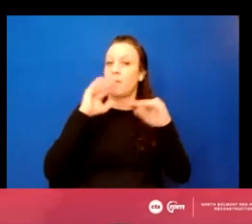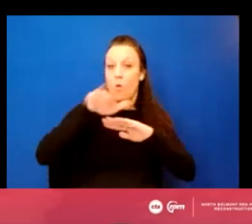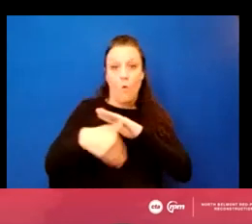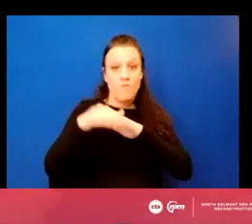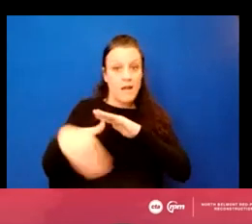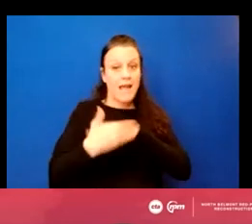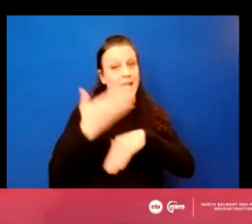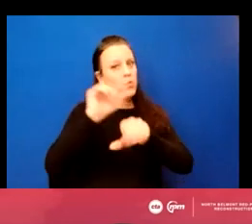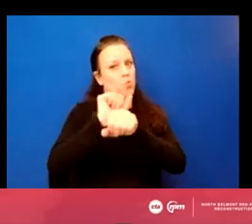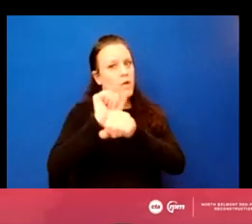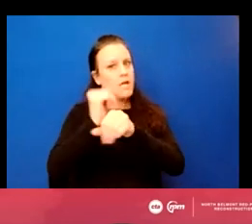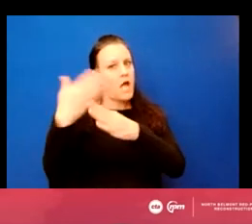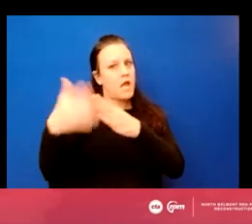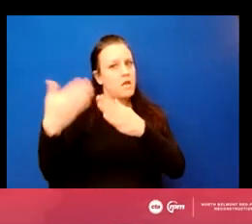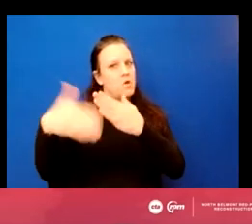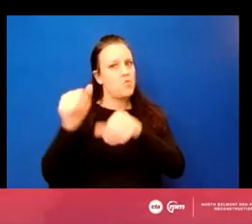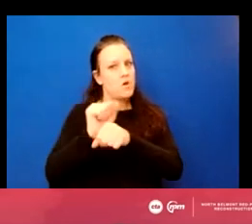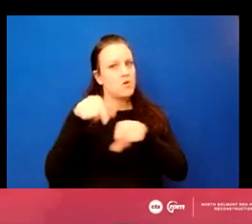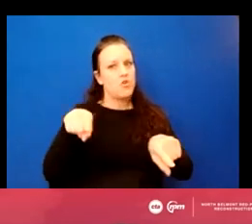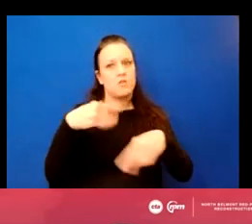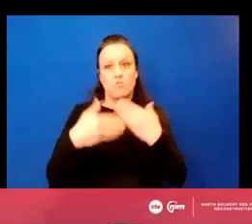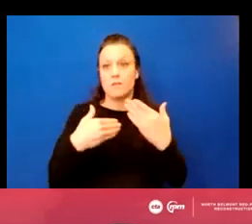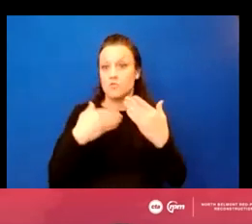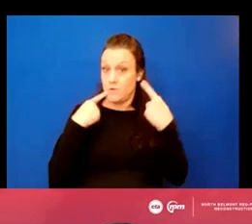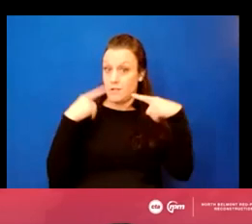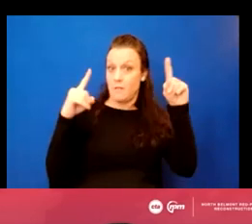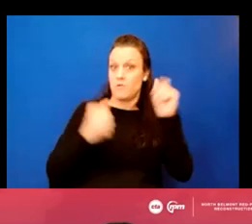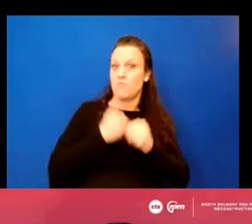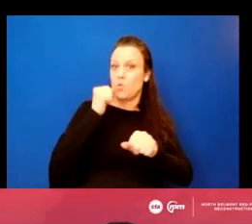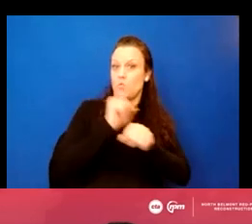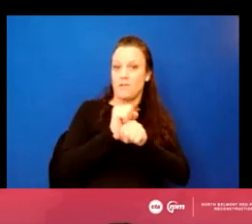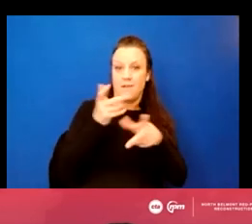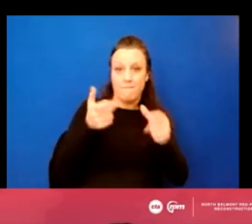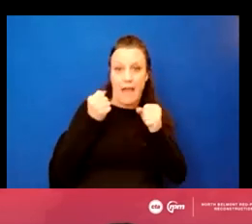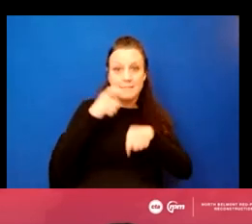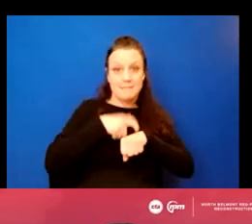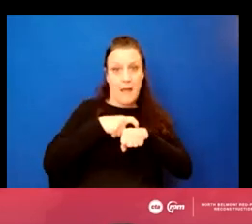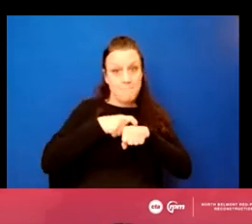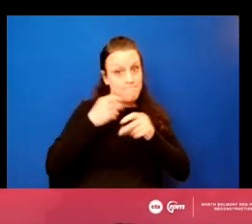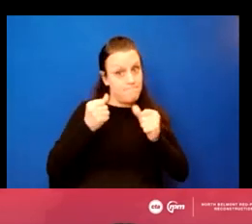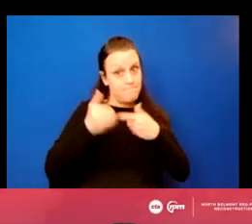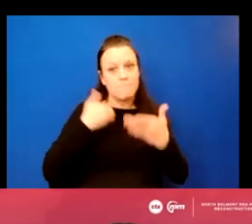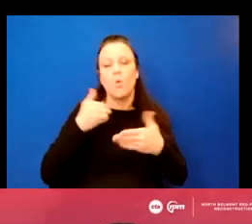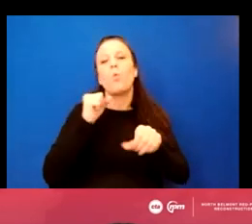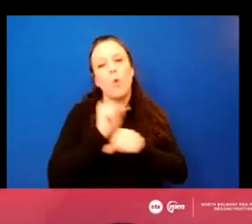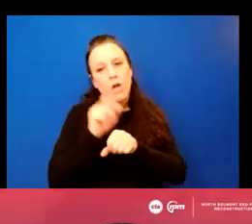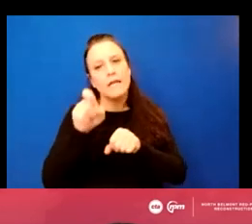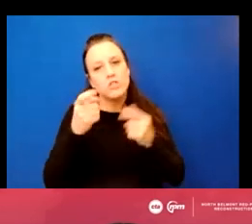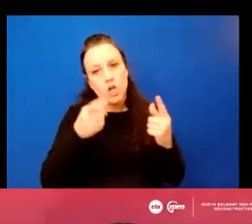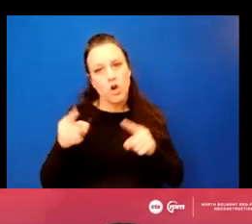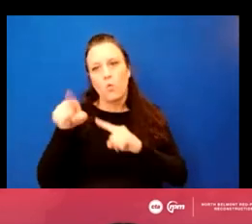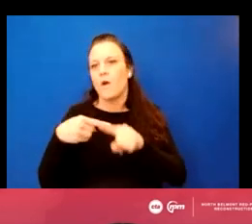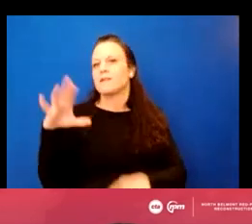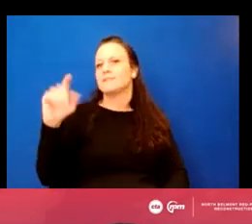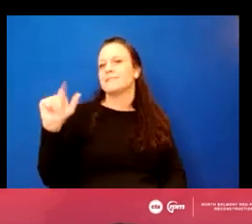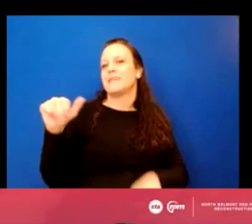and weekend work during this process. In order to accomplish the most work in the fastest amount of time, work needs to occur when CTA